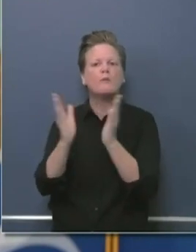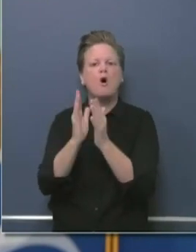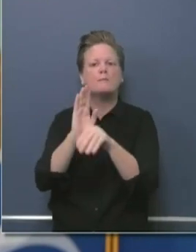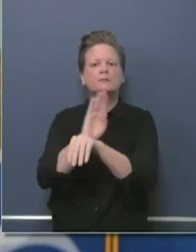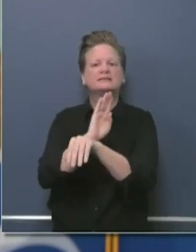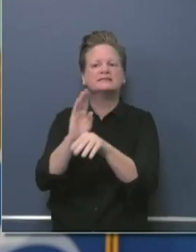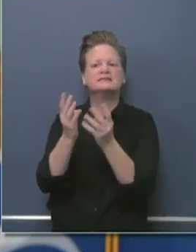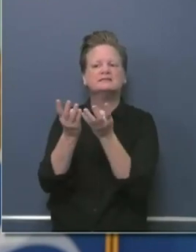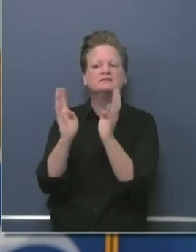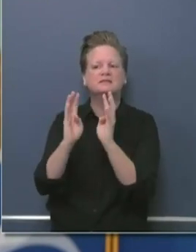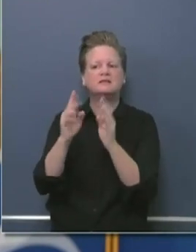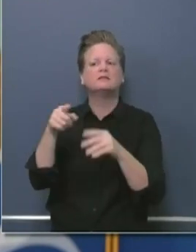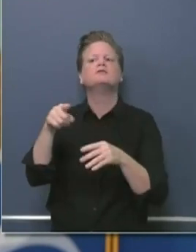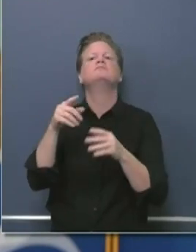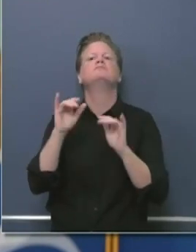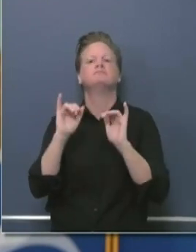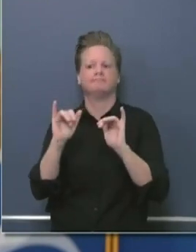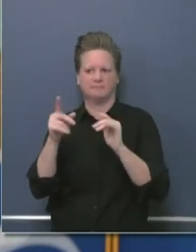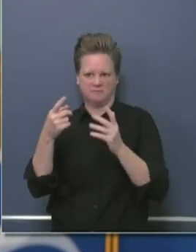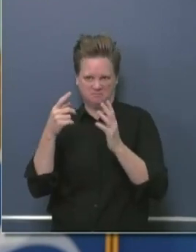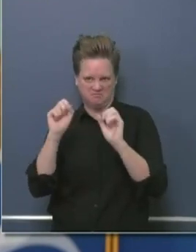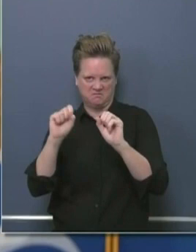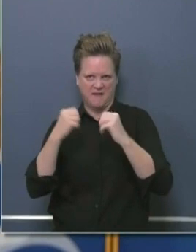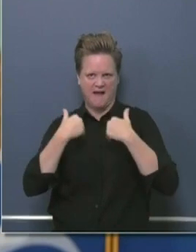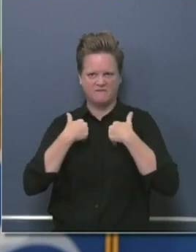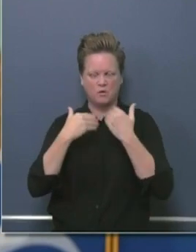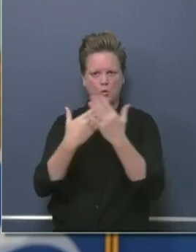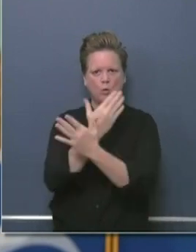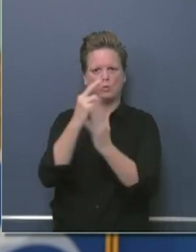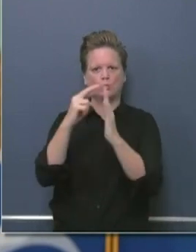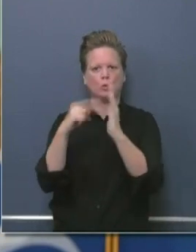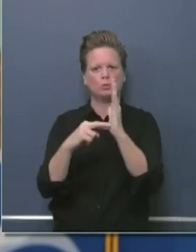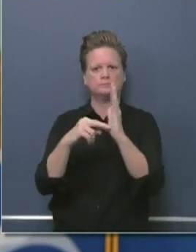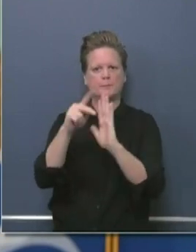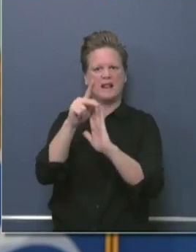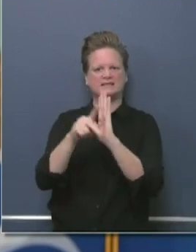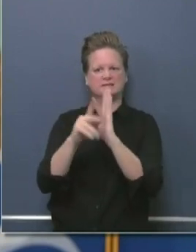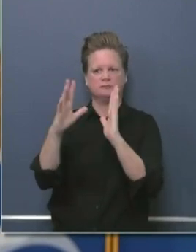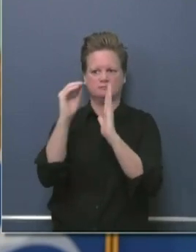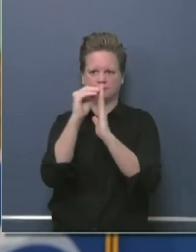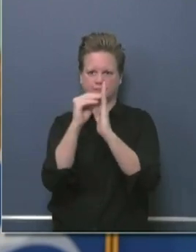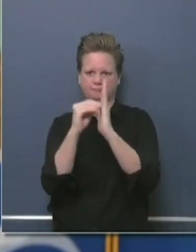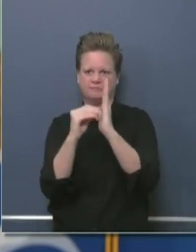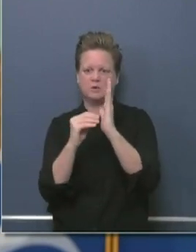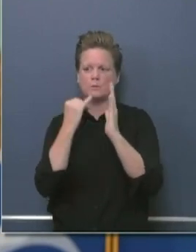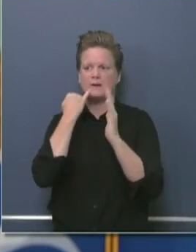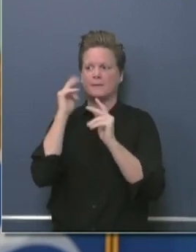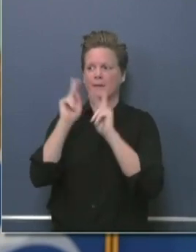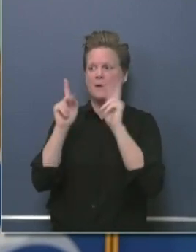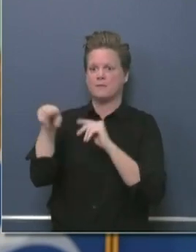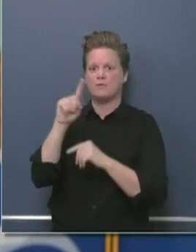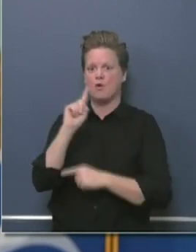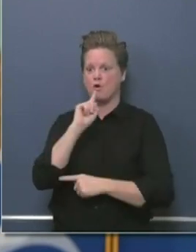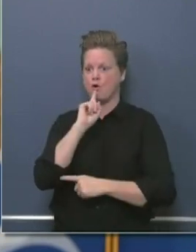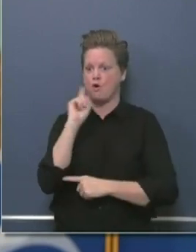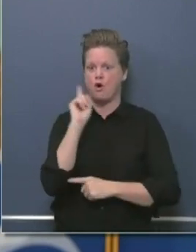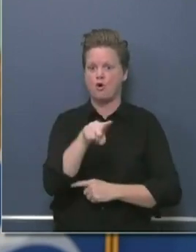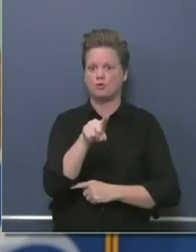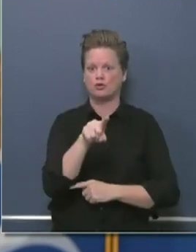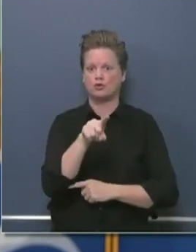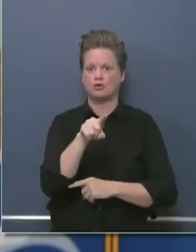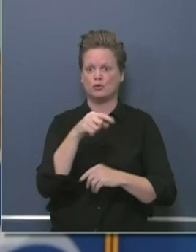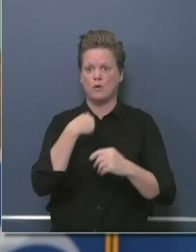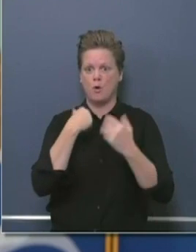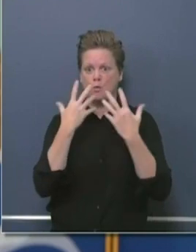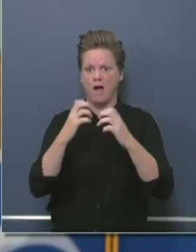to do curbside pickup, but still a lot of work for businesses to get their modifications in order. We're also working